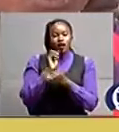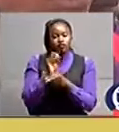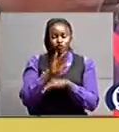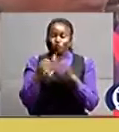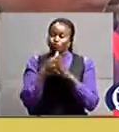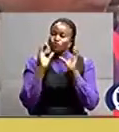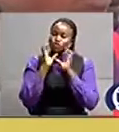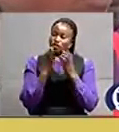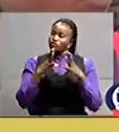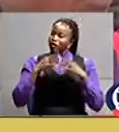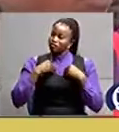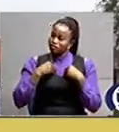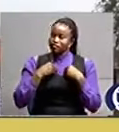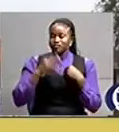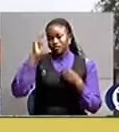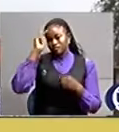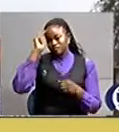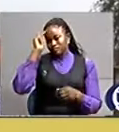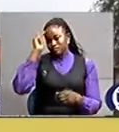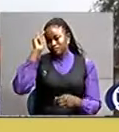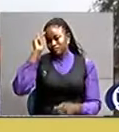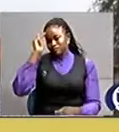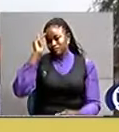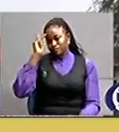embrace government projects government and